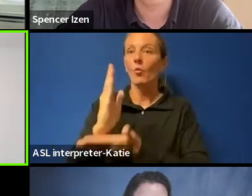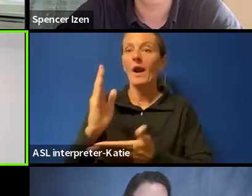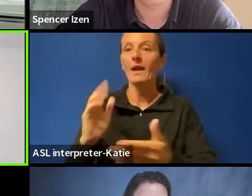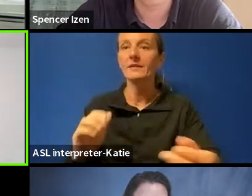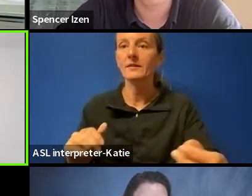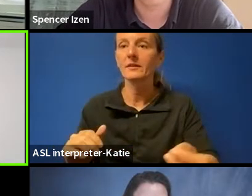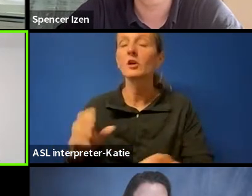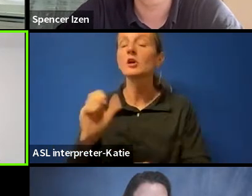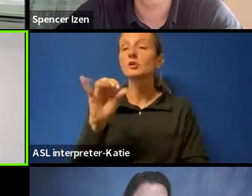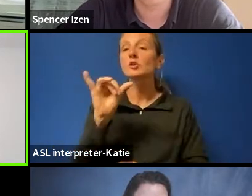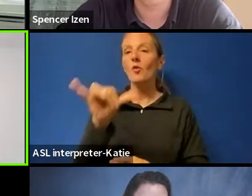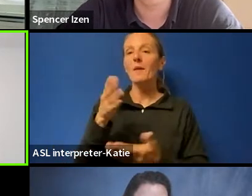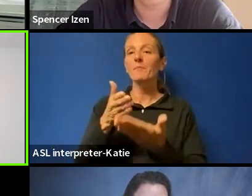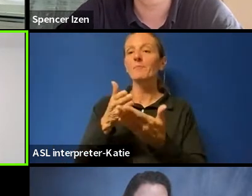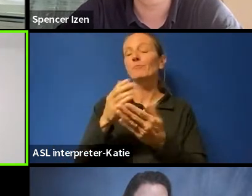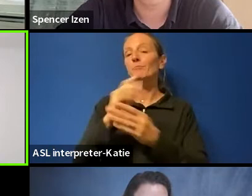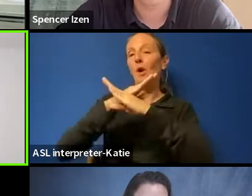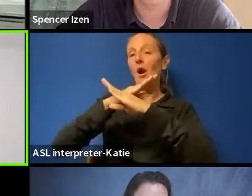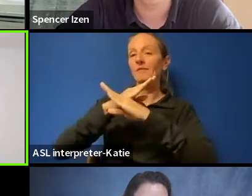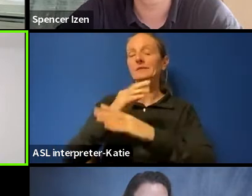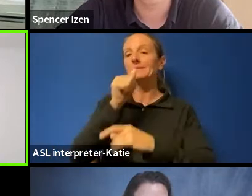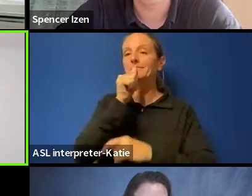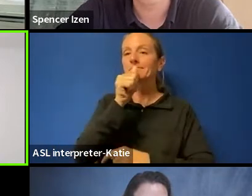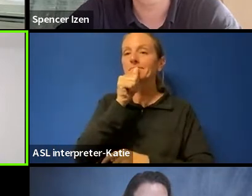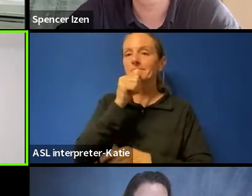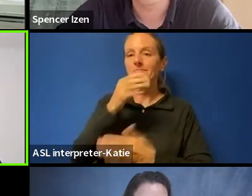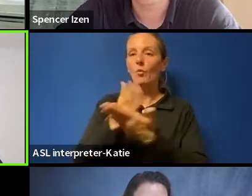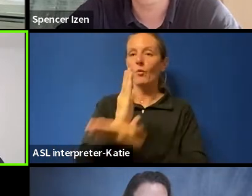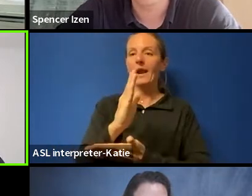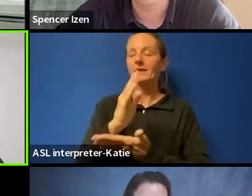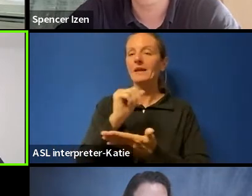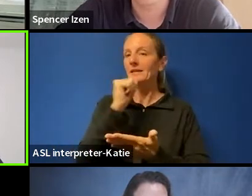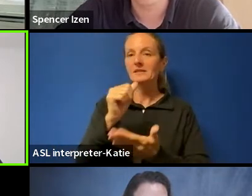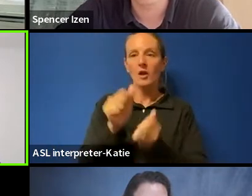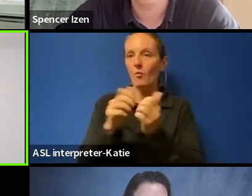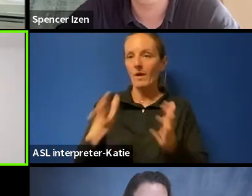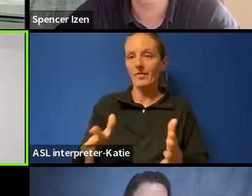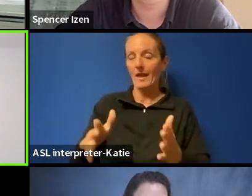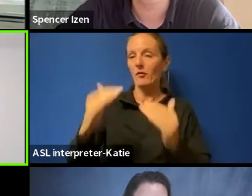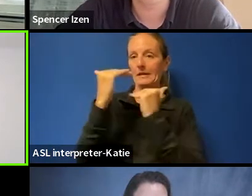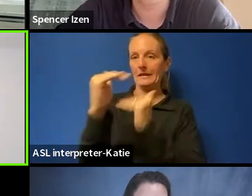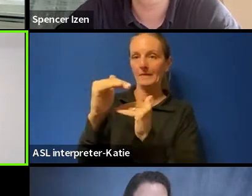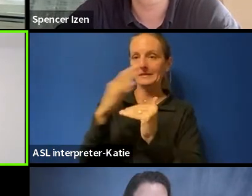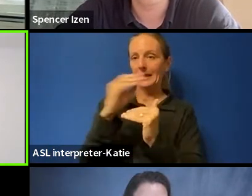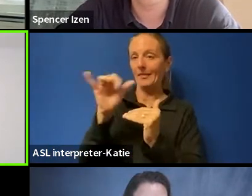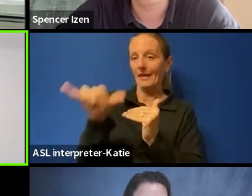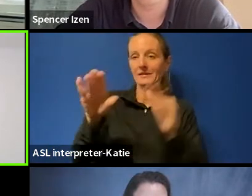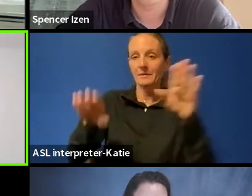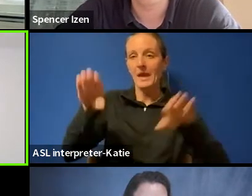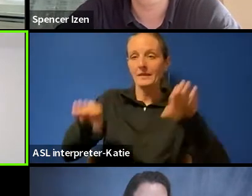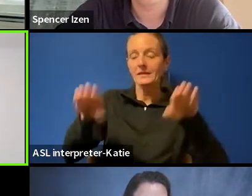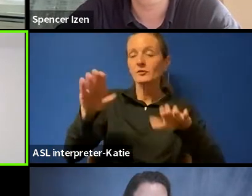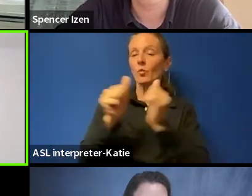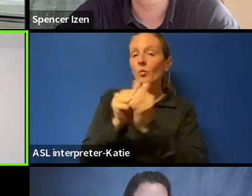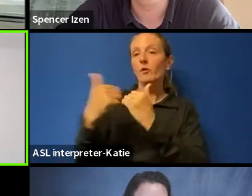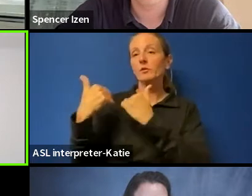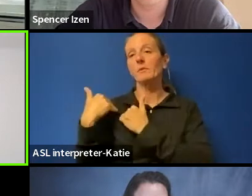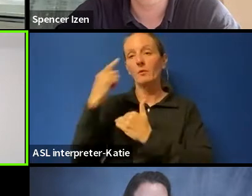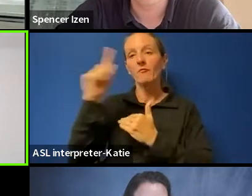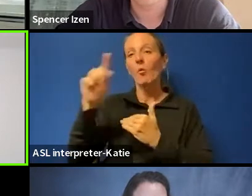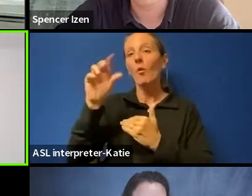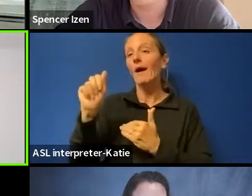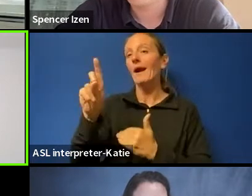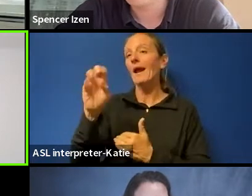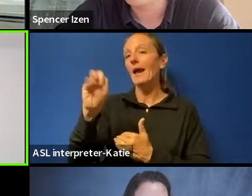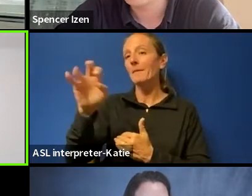This privacy right is not without limits, however, and in the school context is balanced by that responsibility of school administrators to provide a